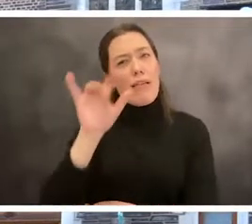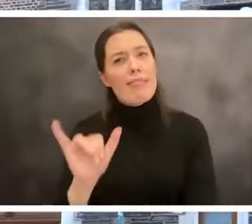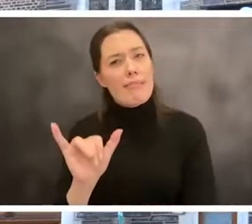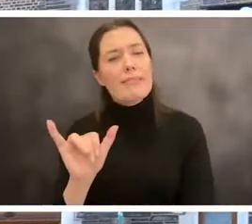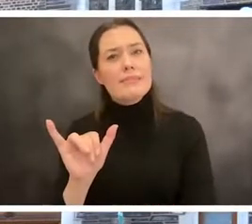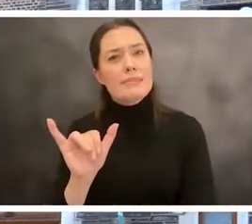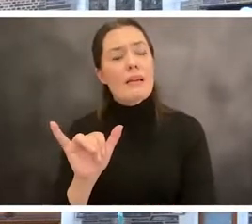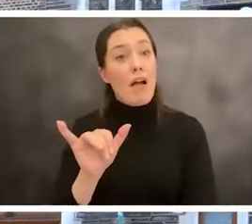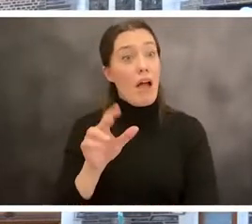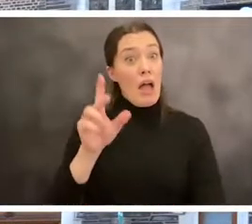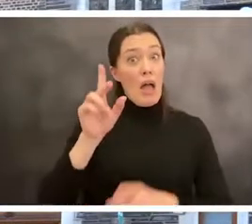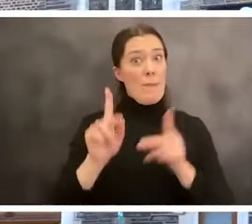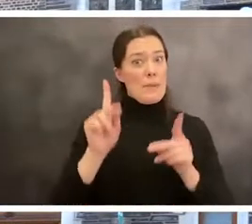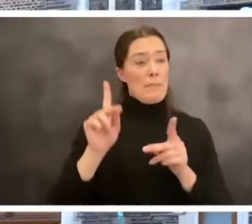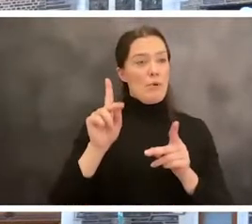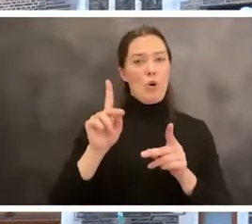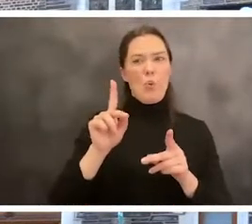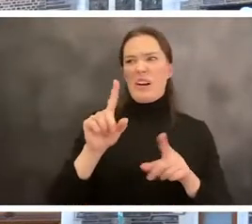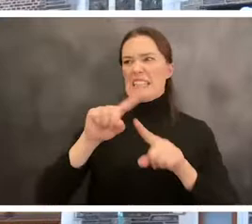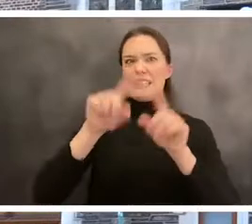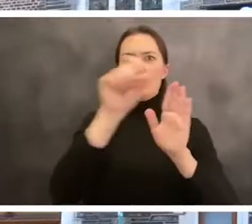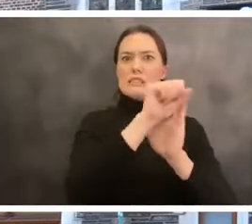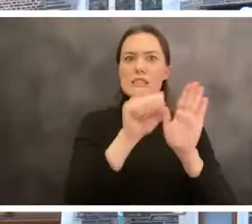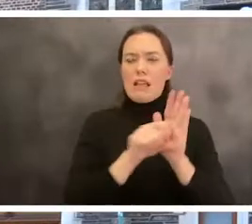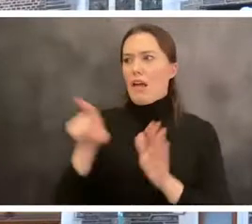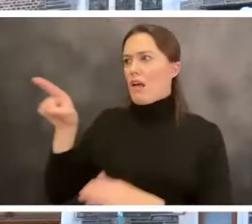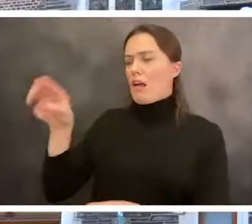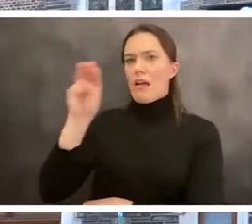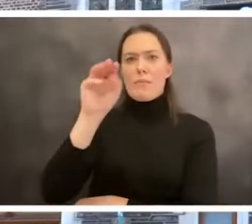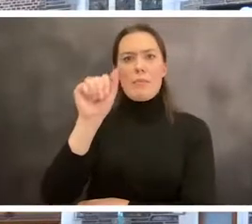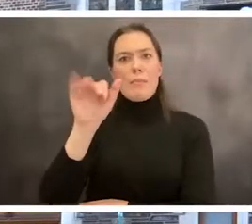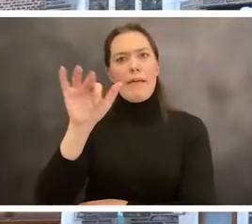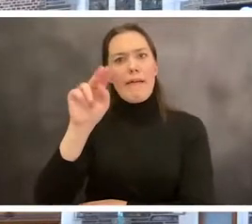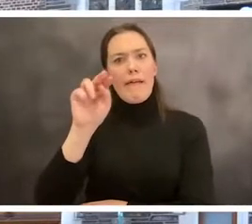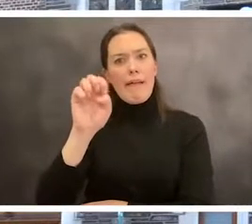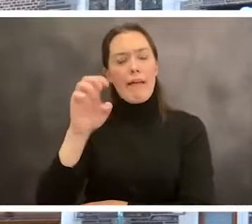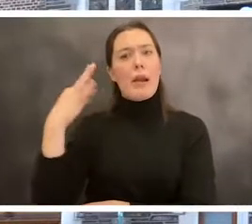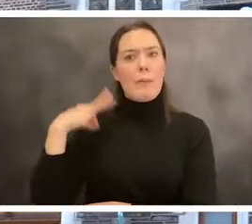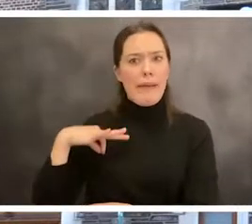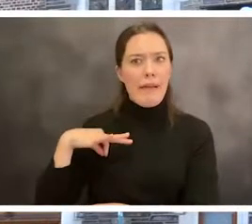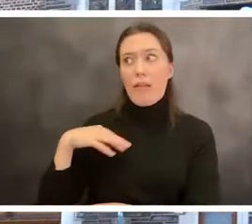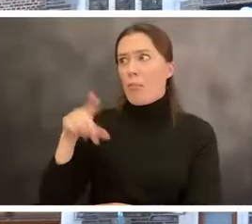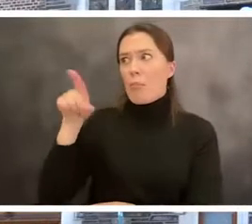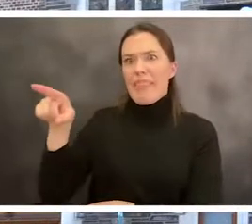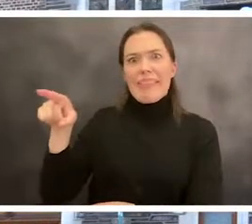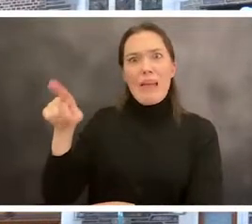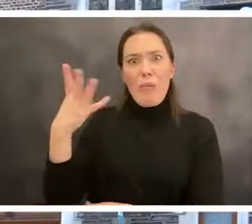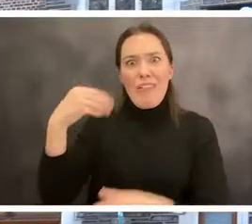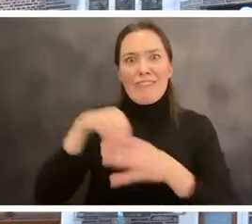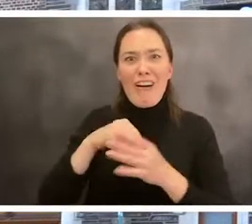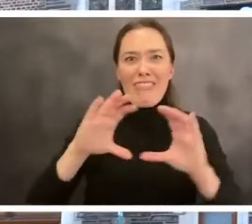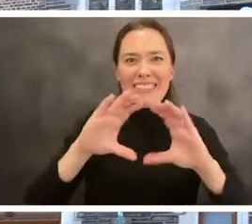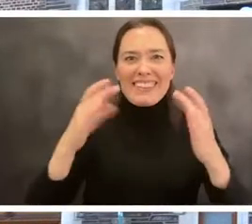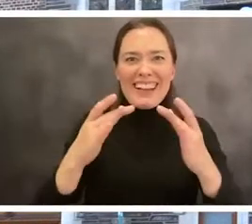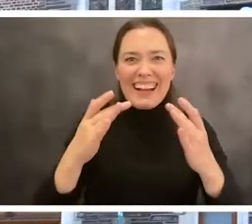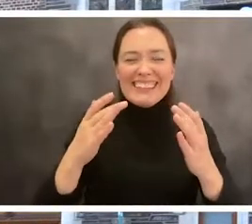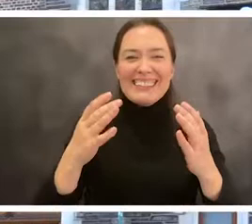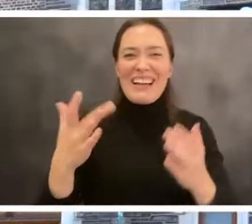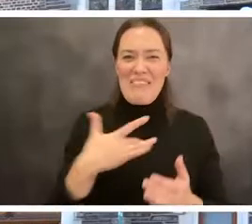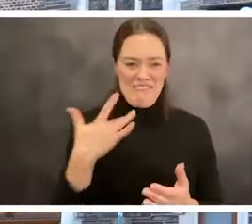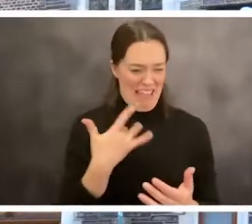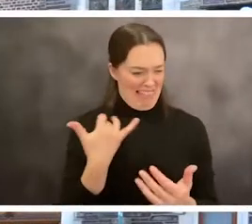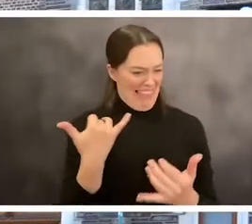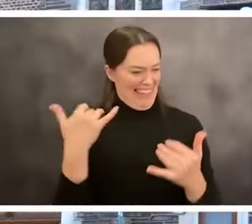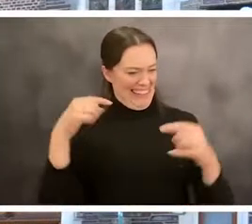uh, there were folks who were away in Maine and in wherever, but, but they were right here, you know, feeling